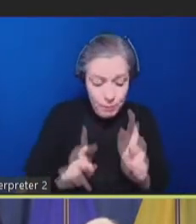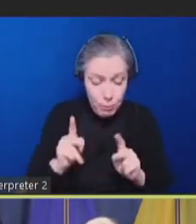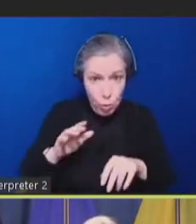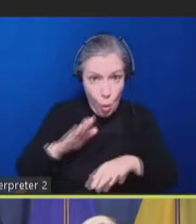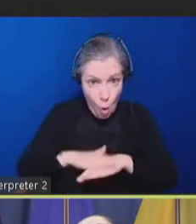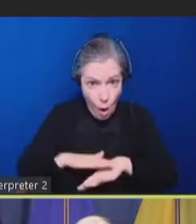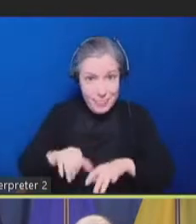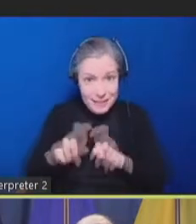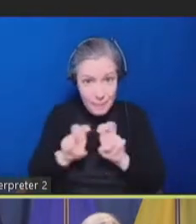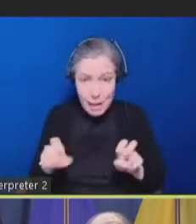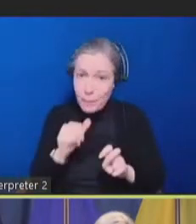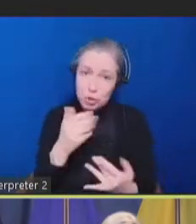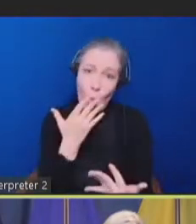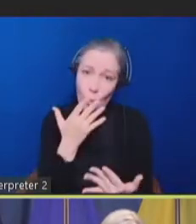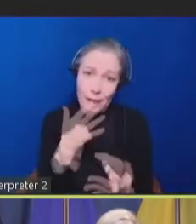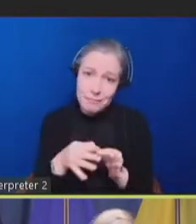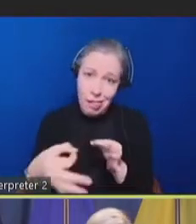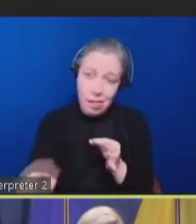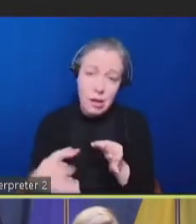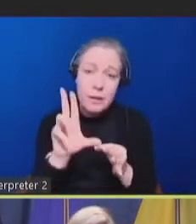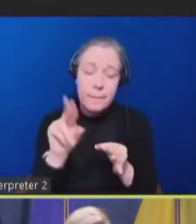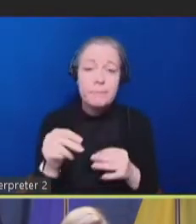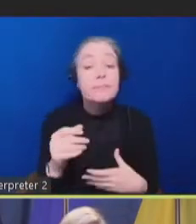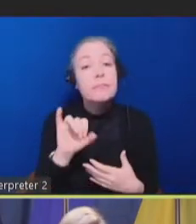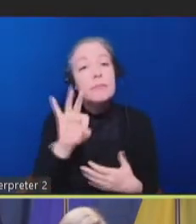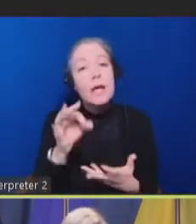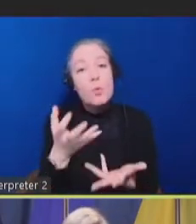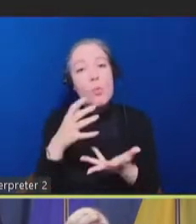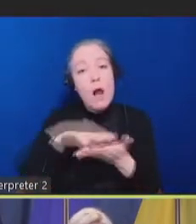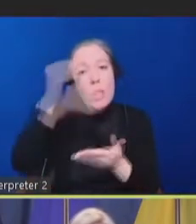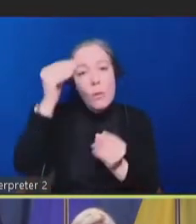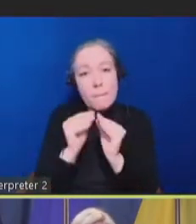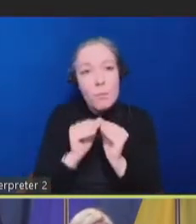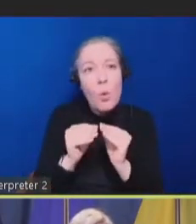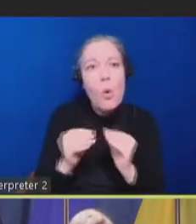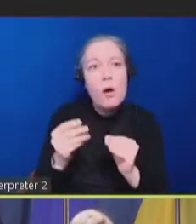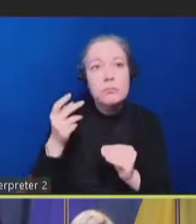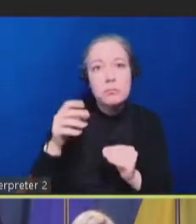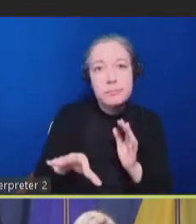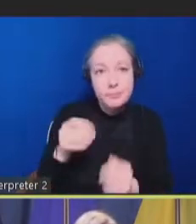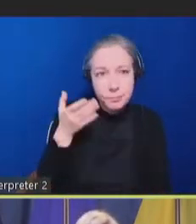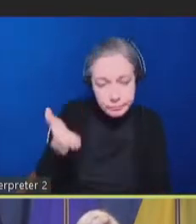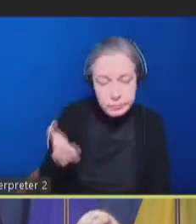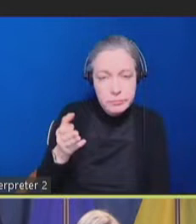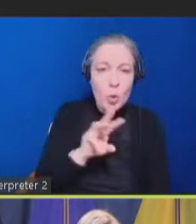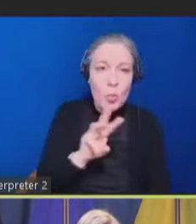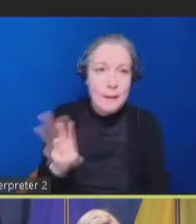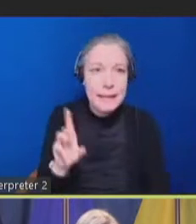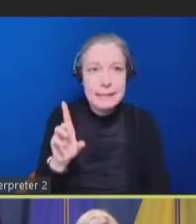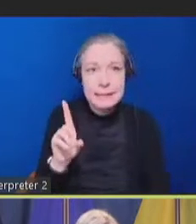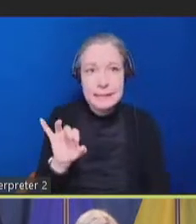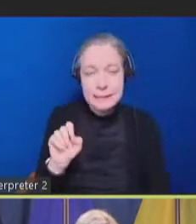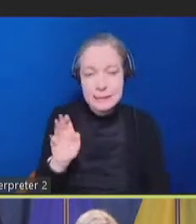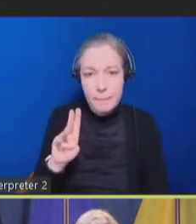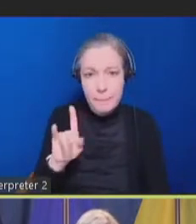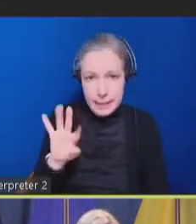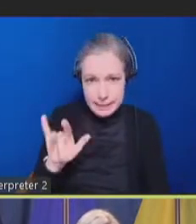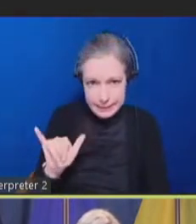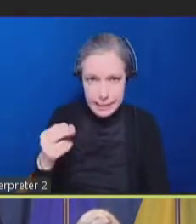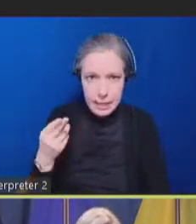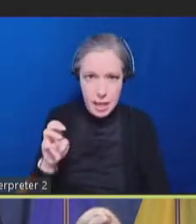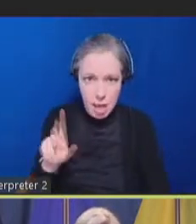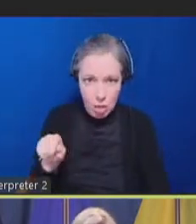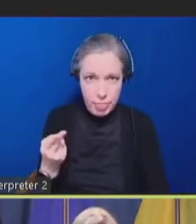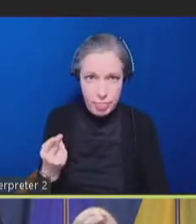If you want to learn more about my center, you can go to disabilityhealth.jhu.edu. I have my email address.